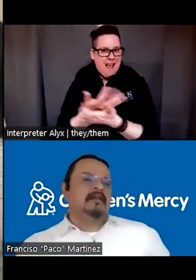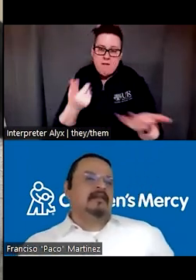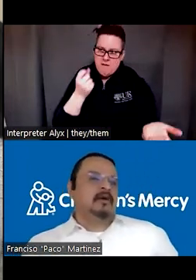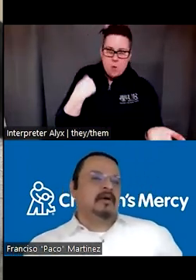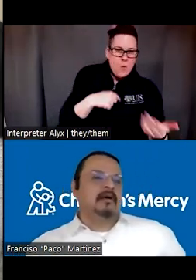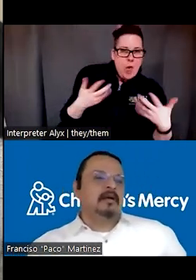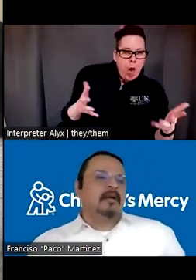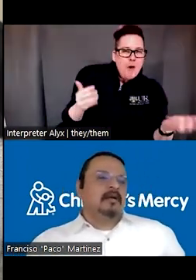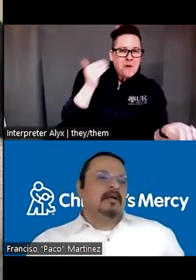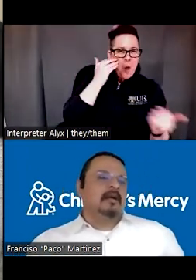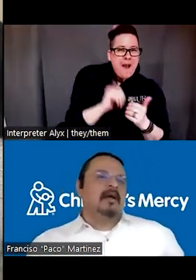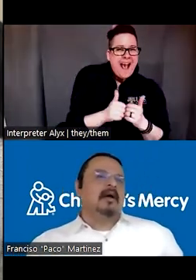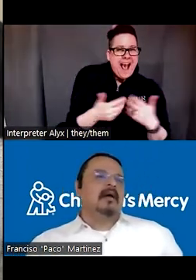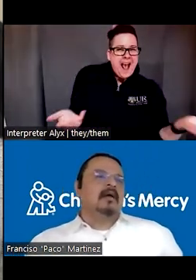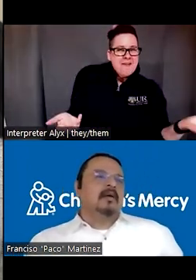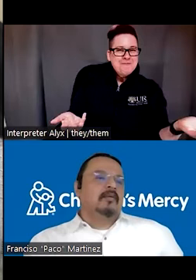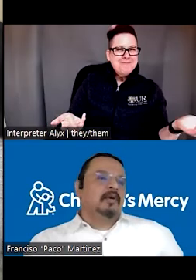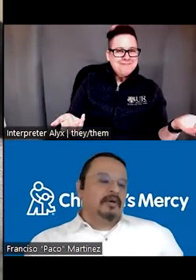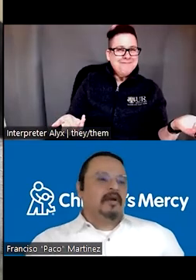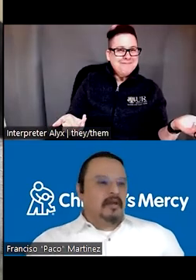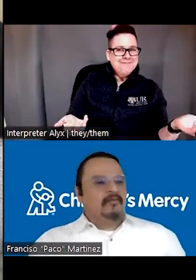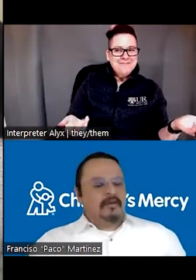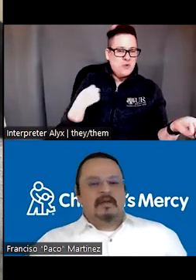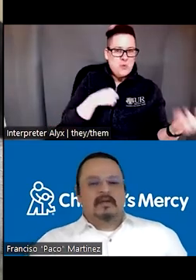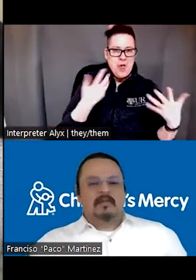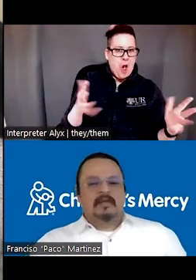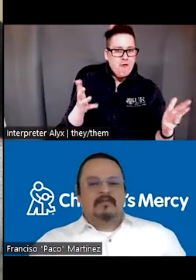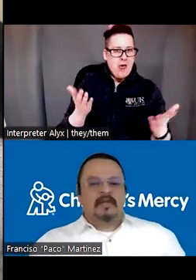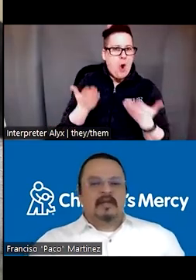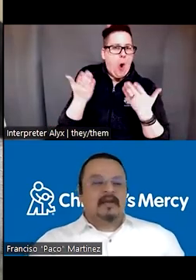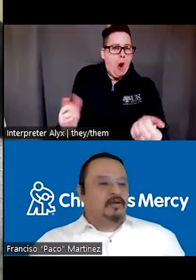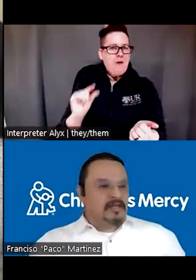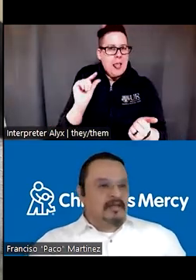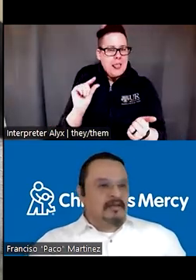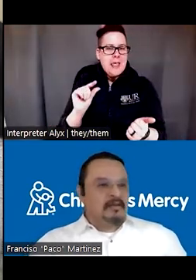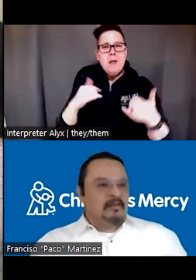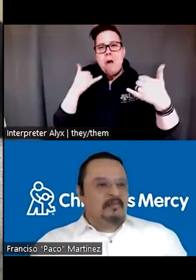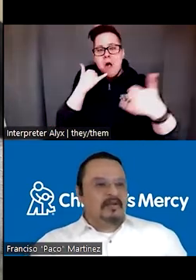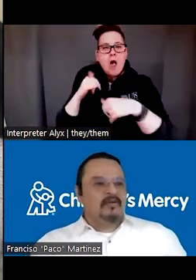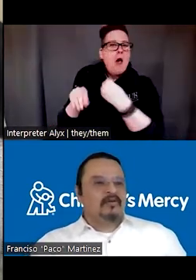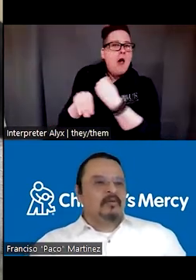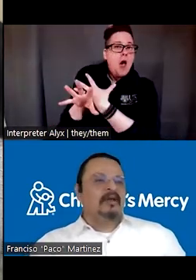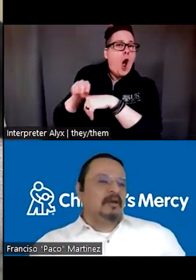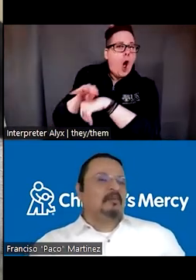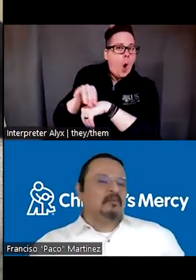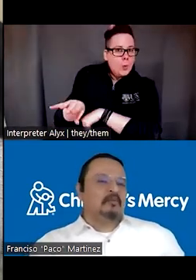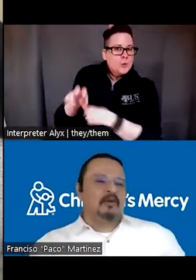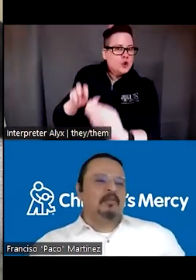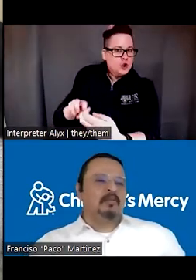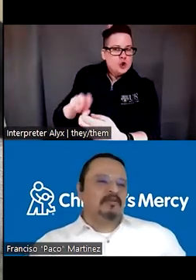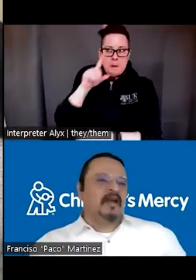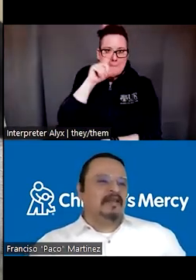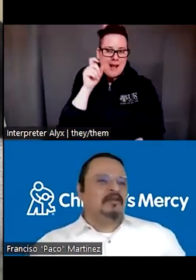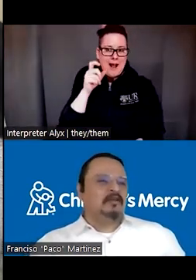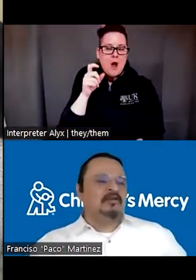have the know how. So like we were already offering a little bit of telecoaching because we